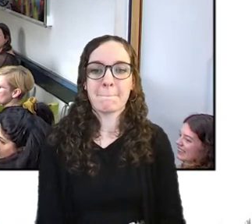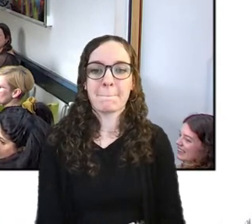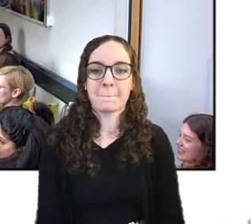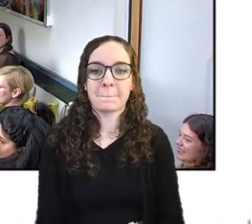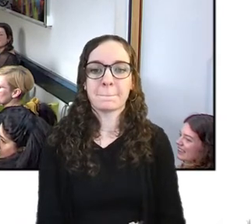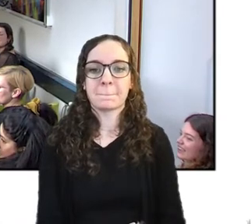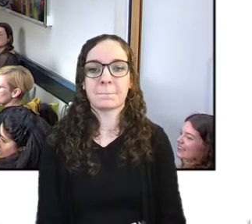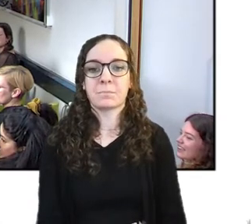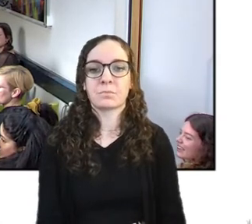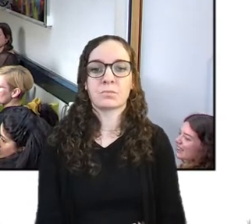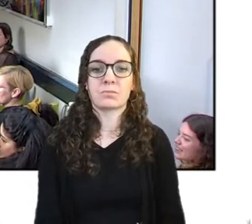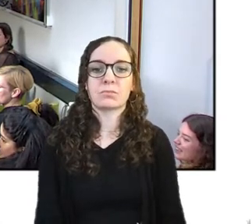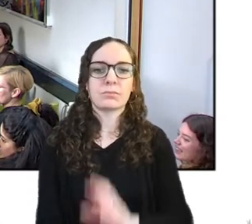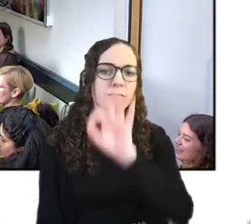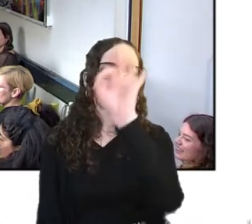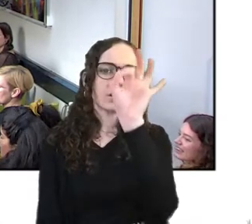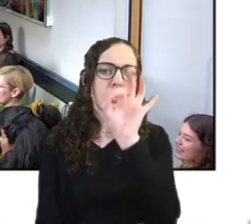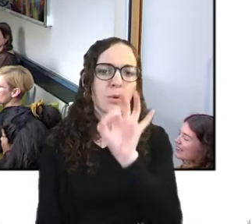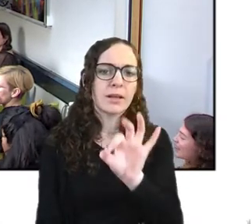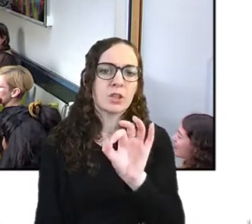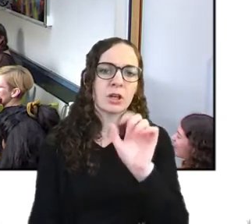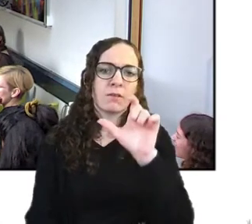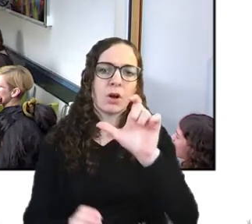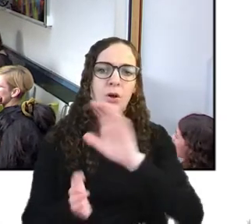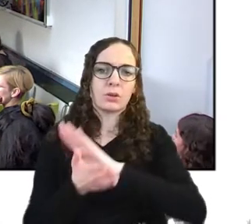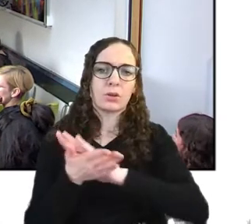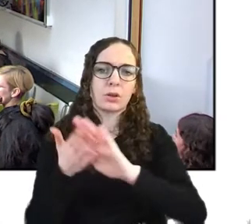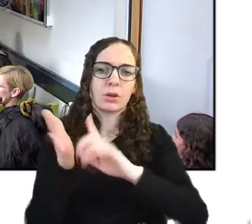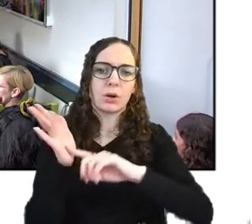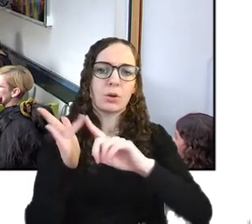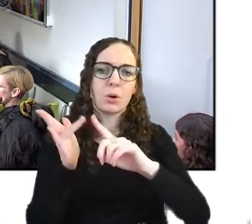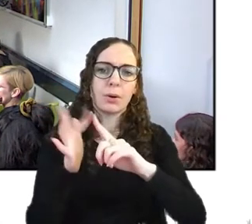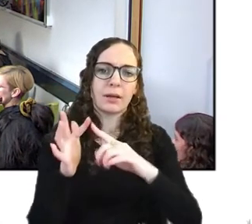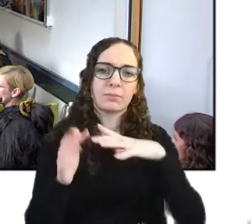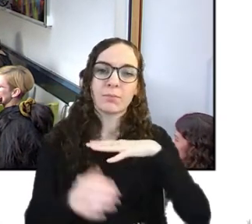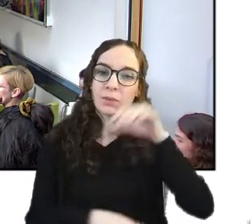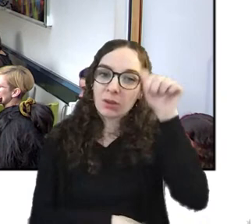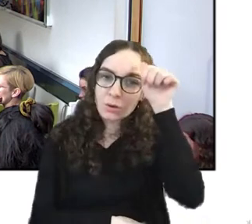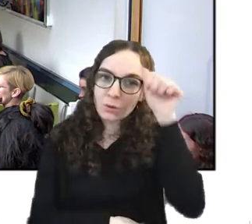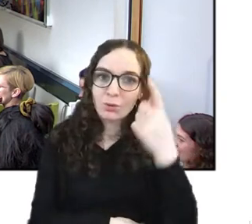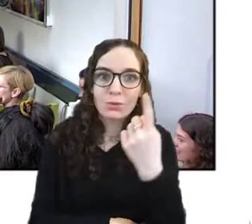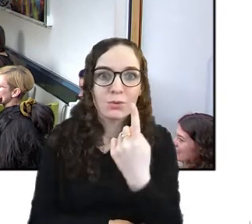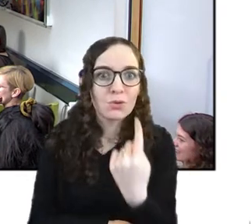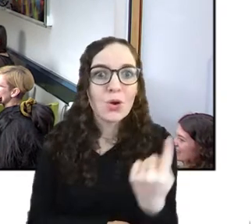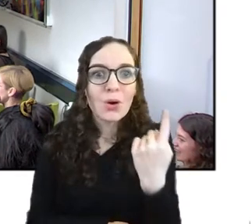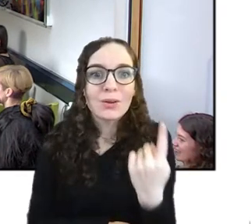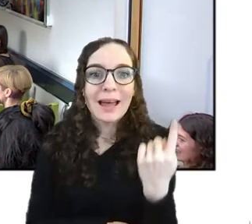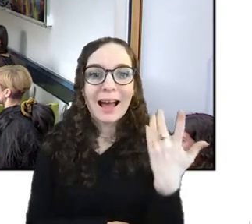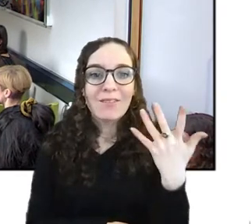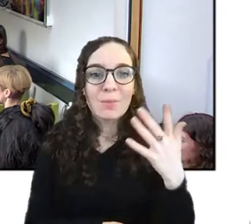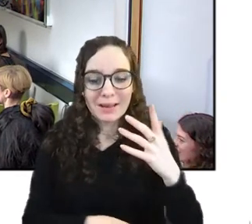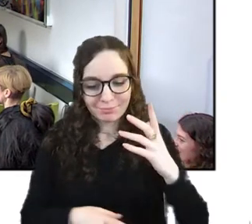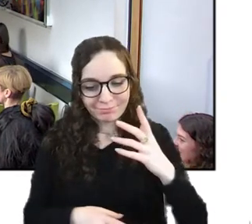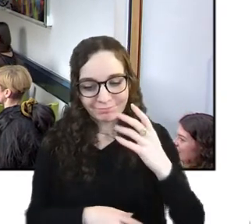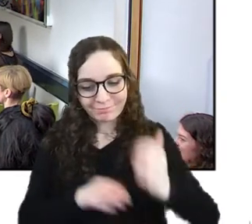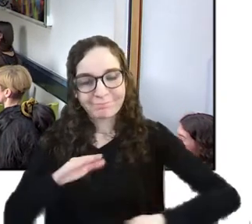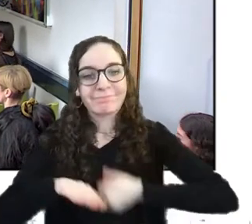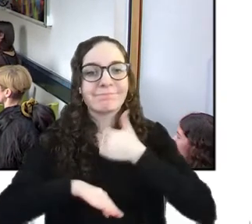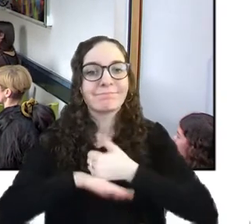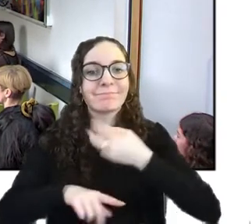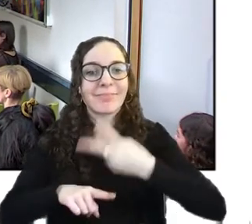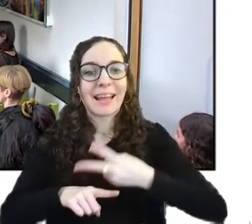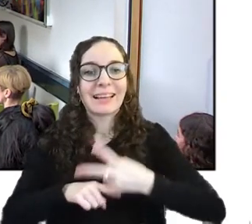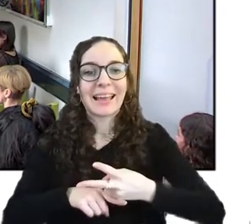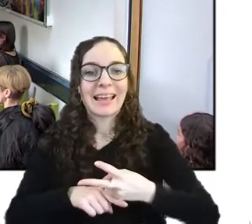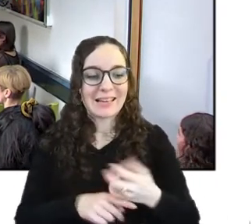just a question for chloe have you reactivated the phone so you can hear the ring tone again